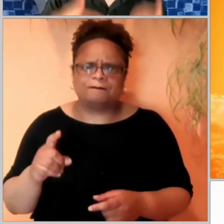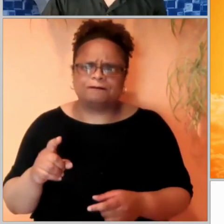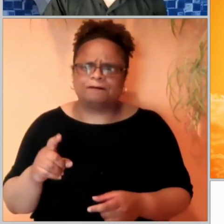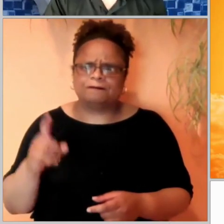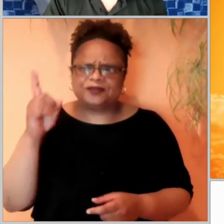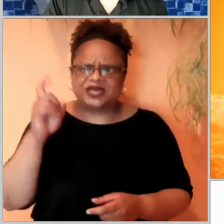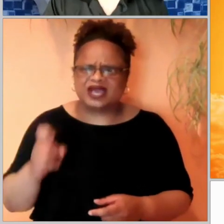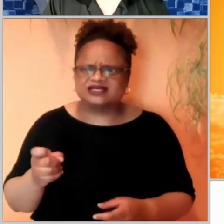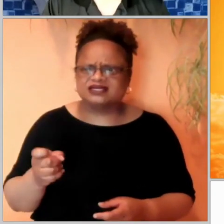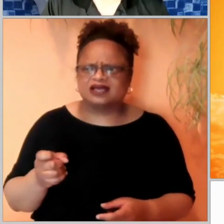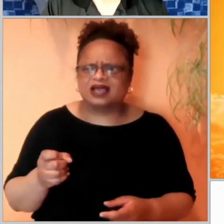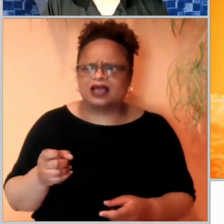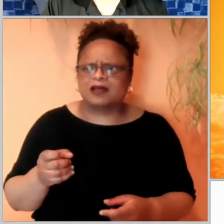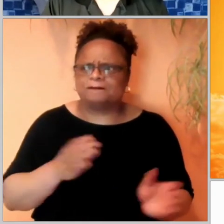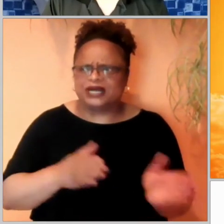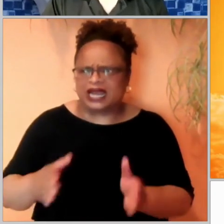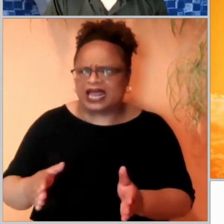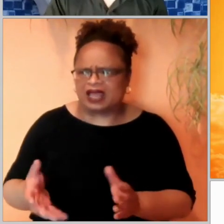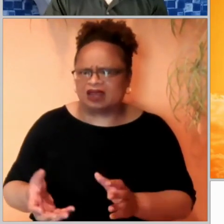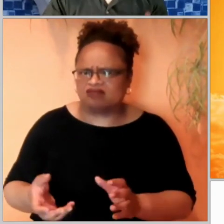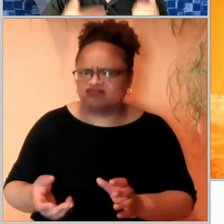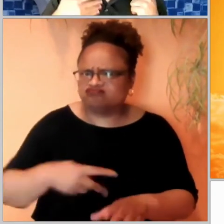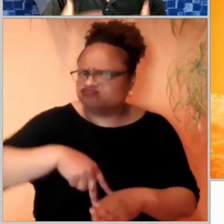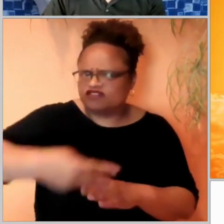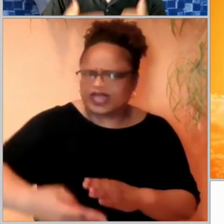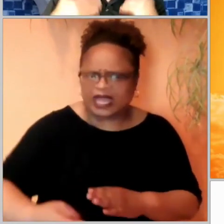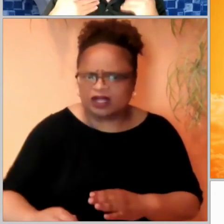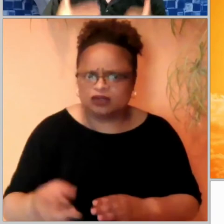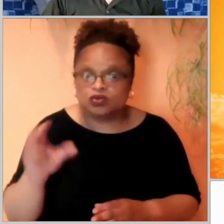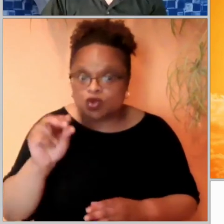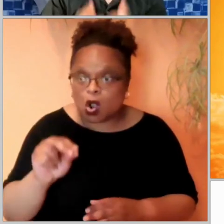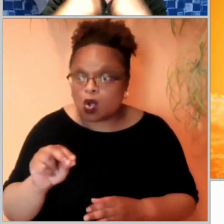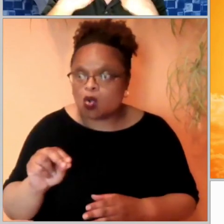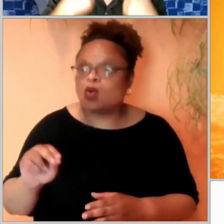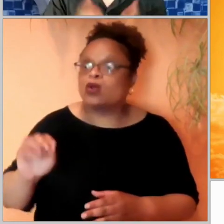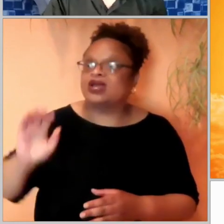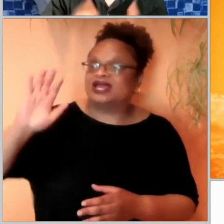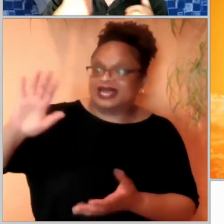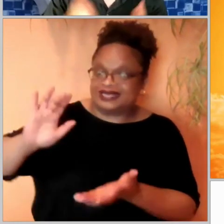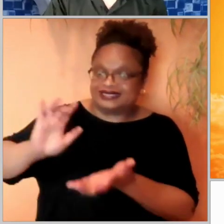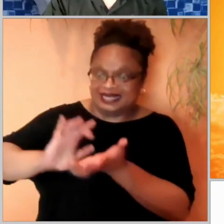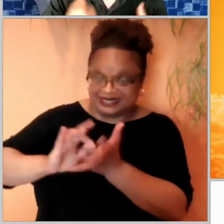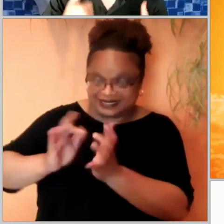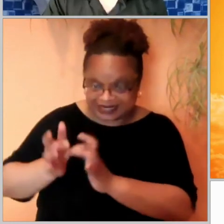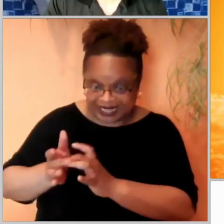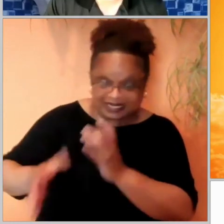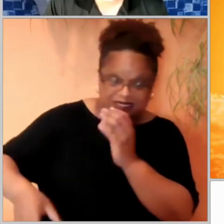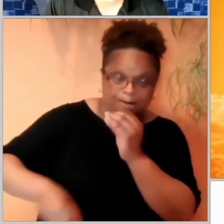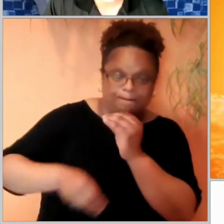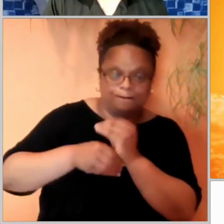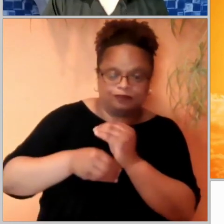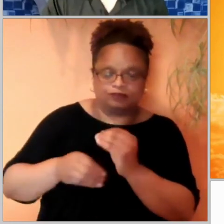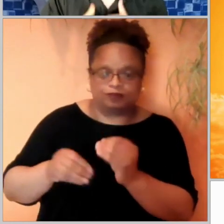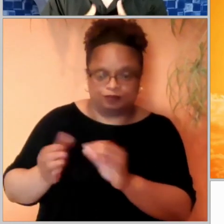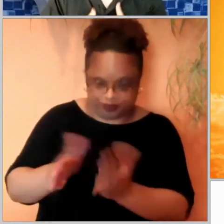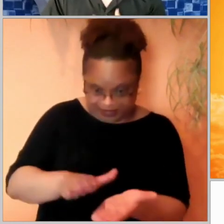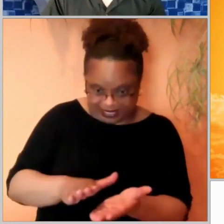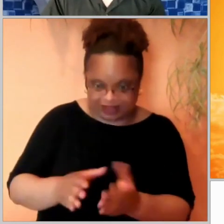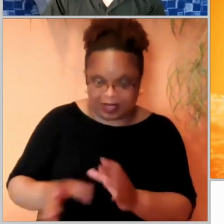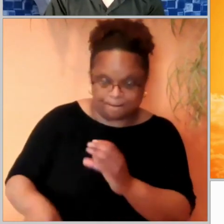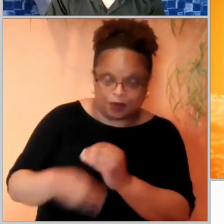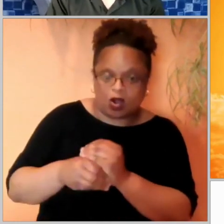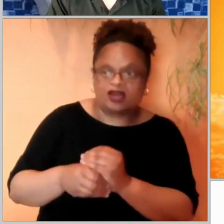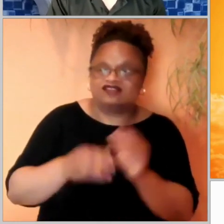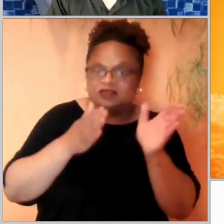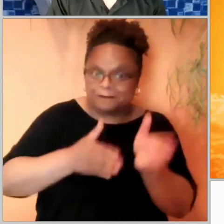you his plan didn't come to fruition. No, his death is actually part of the plan. He is willing